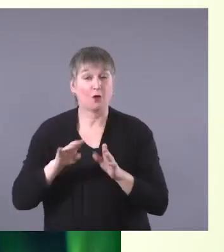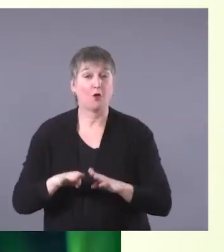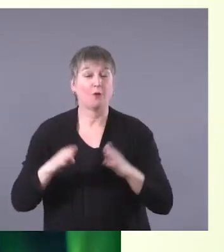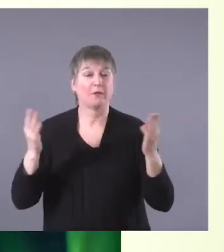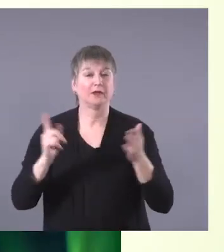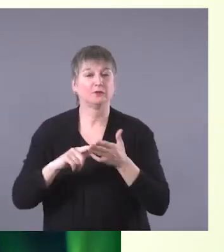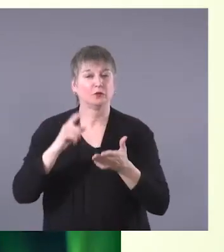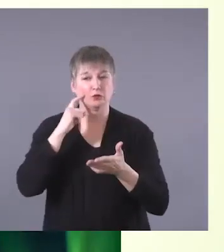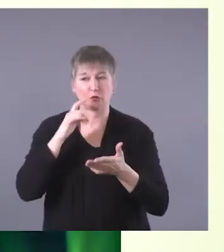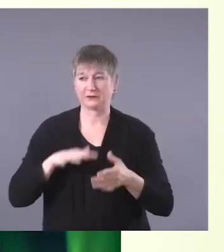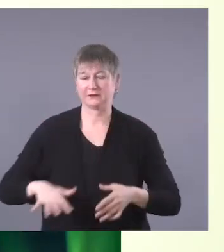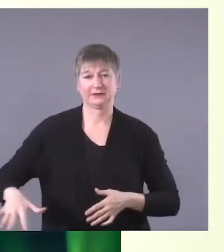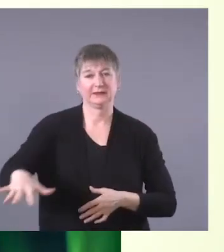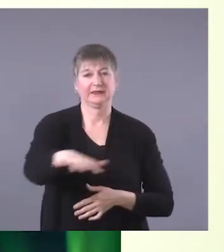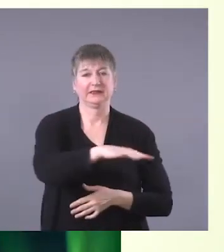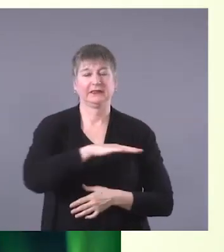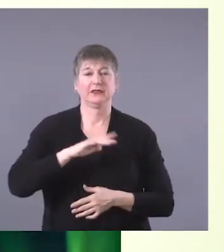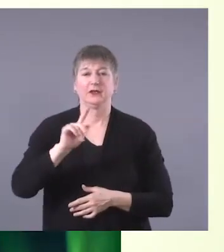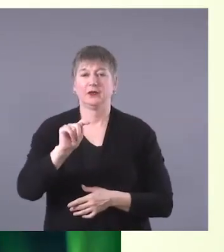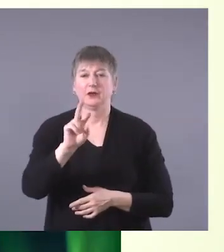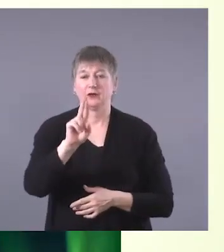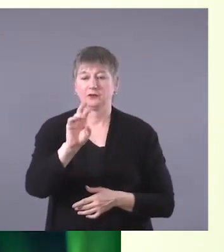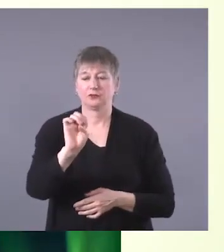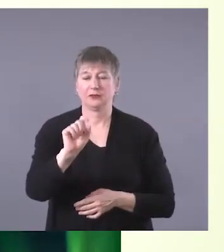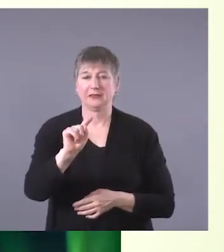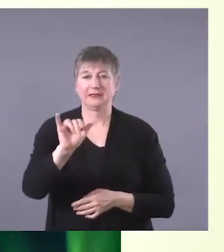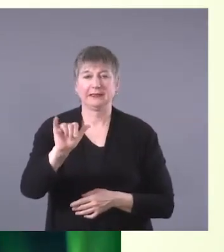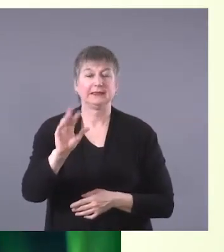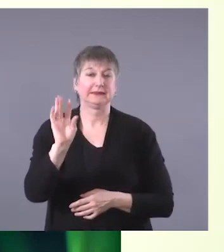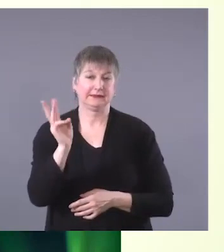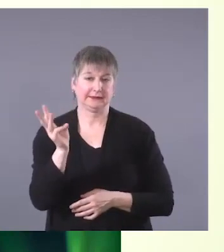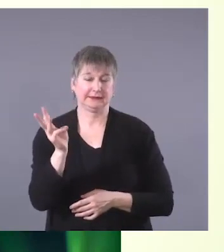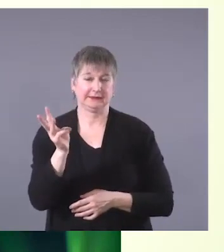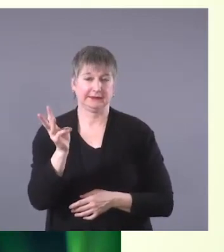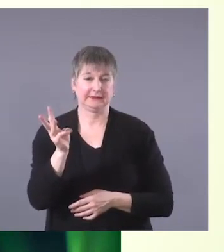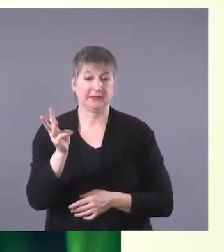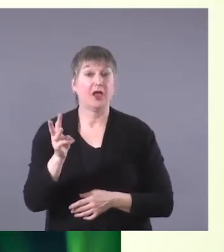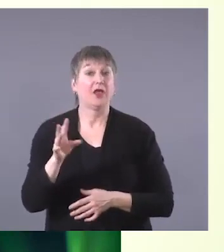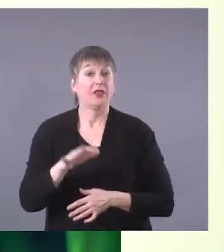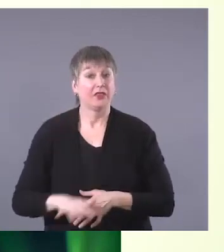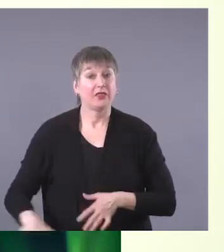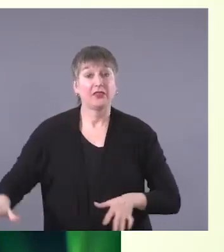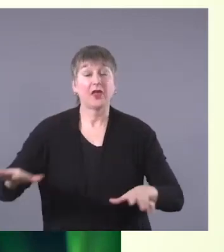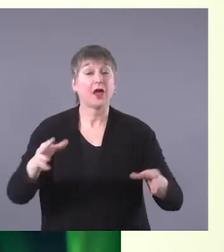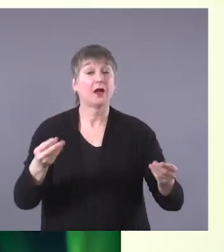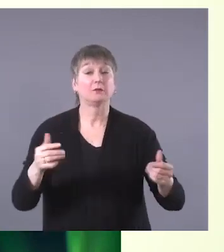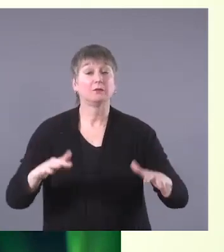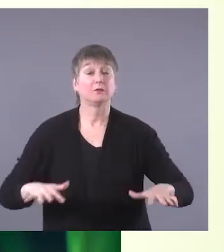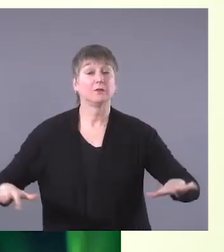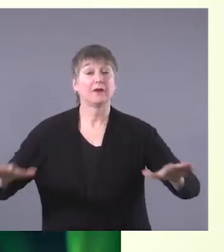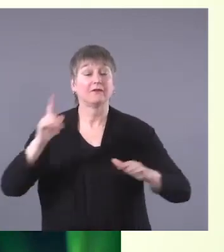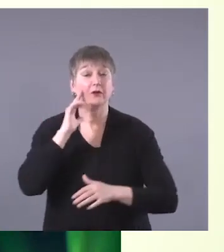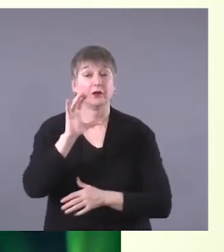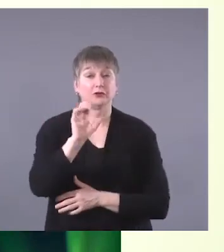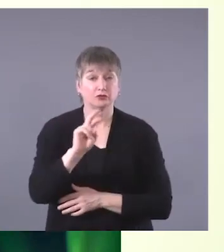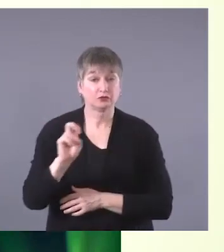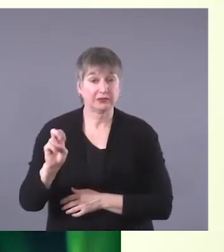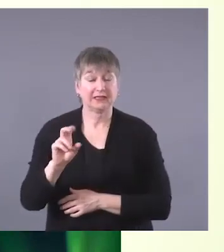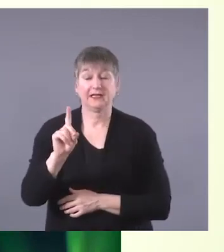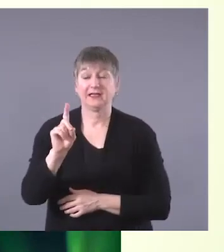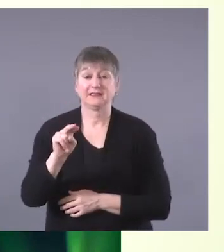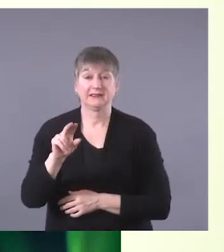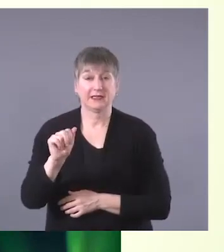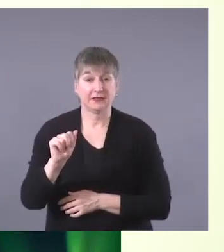territory, the ancestral and traditional territory of the Cree, Dene, Blackfoot, Soto, Nakota